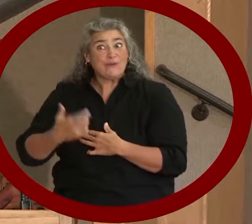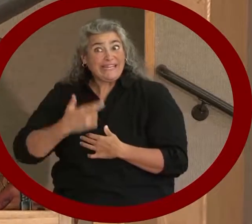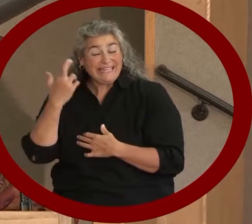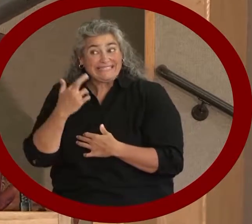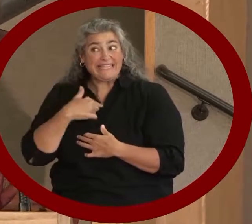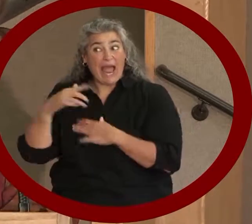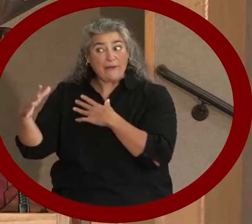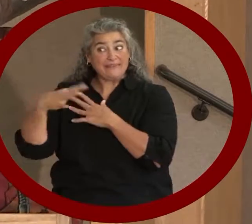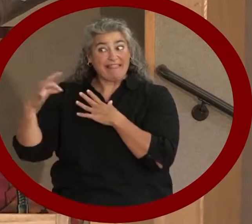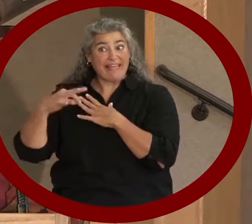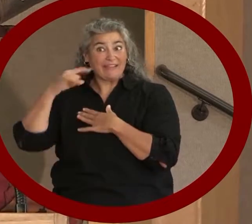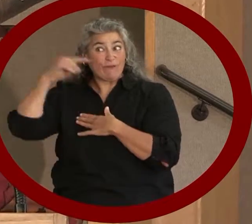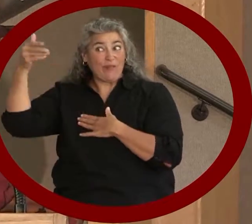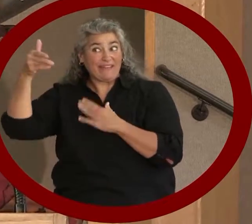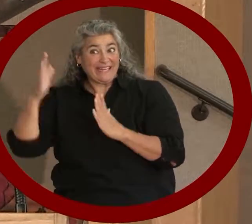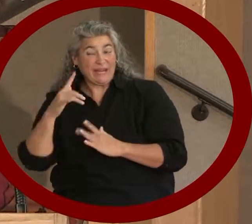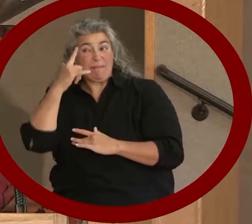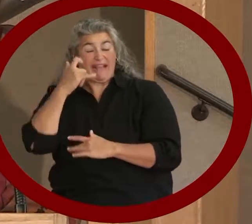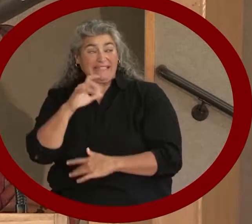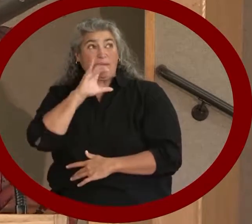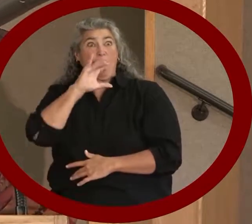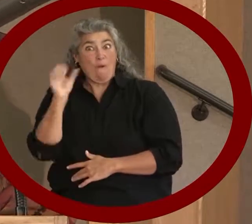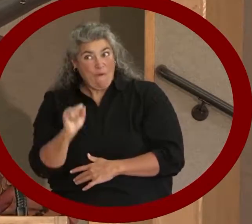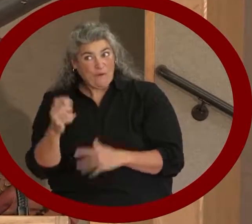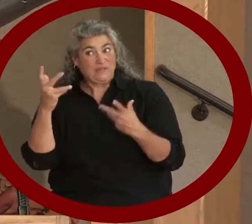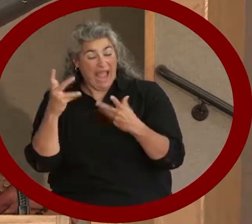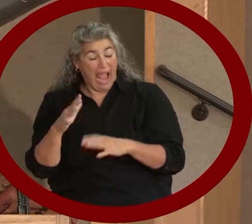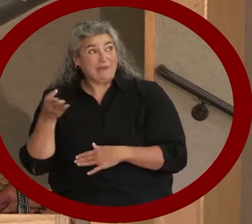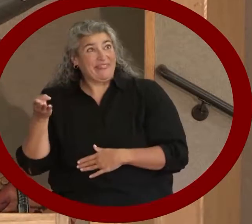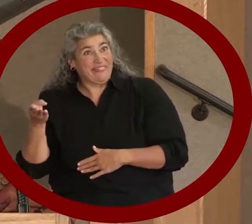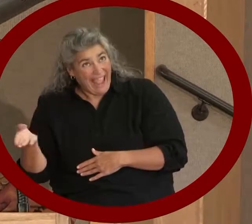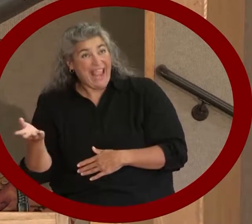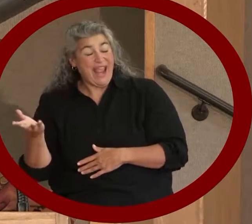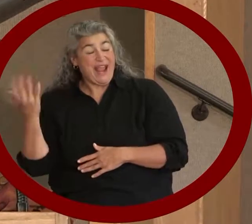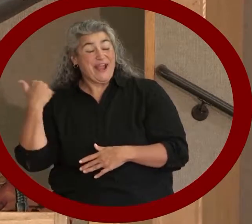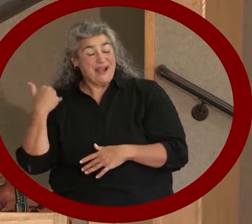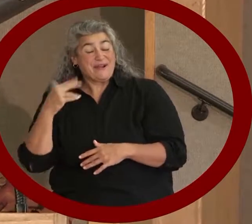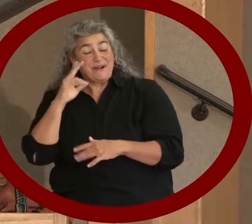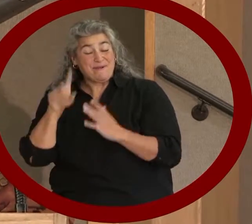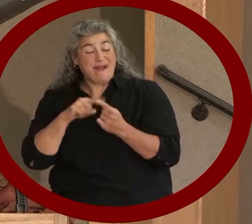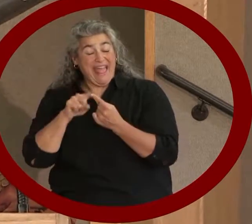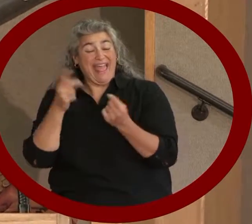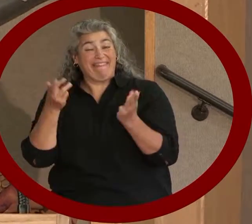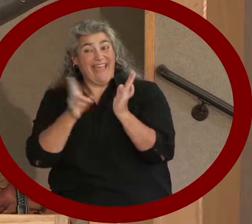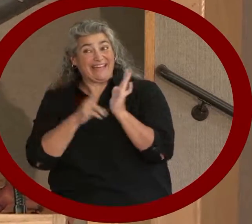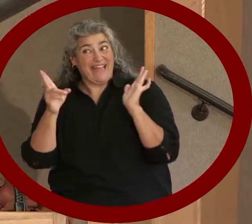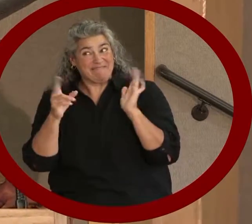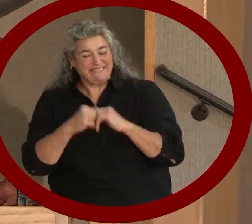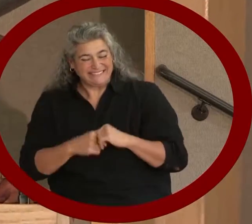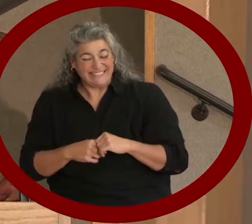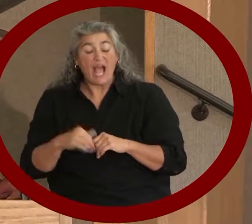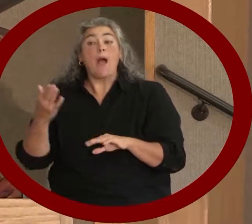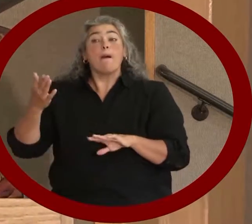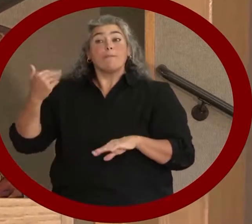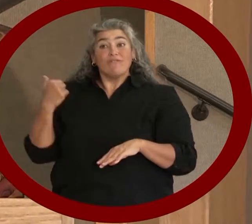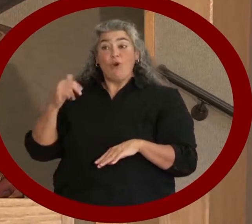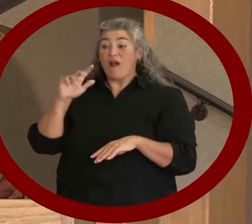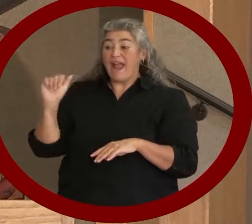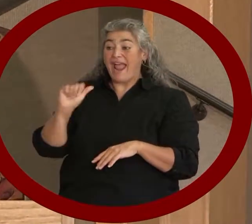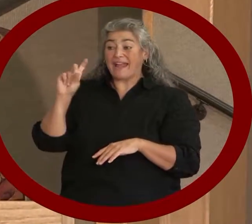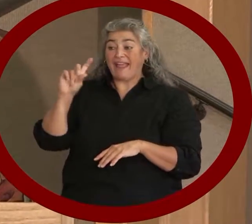I'm so old and I was around way back then. Before the ADA came into law,